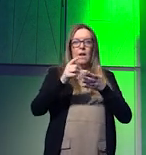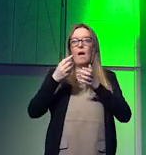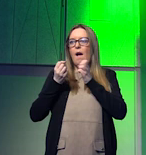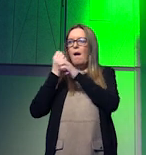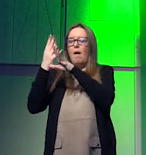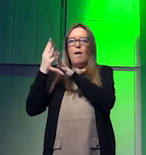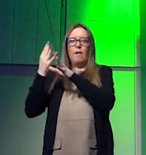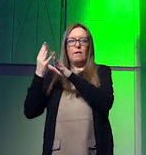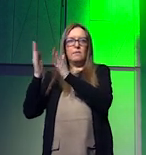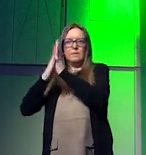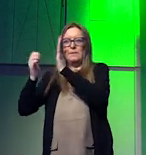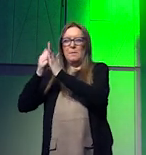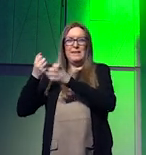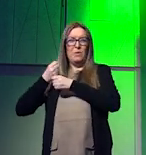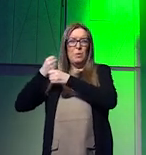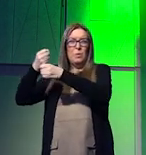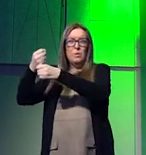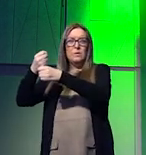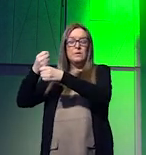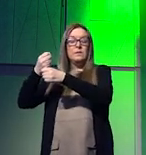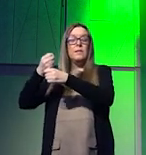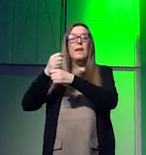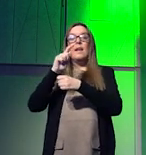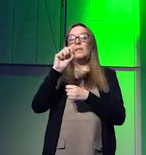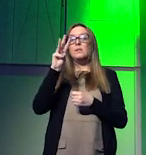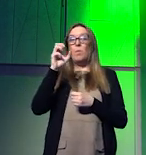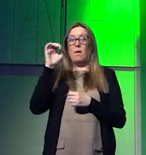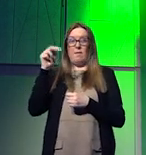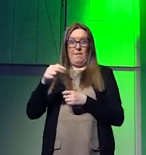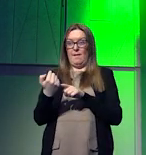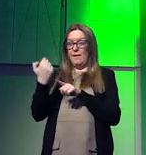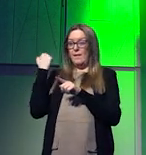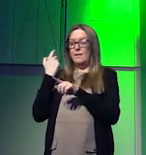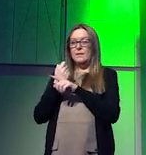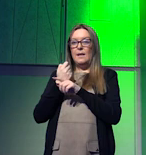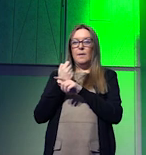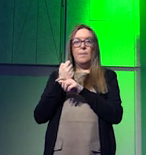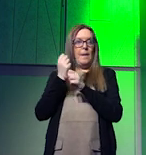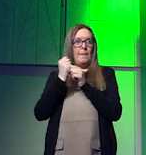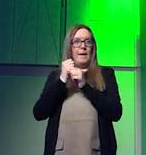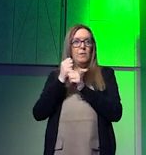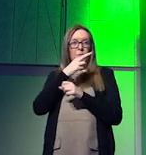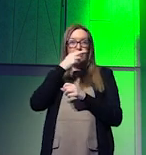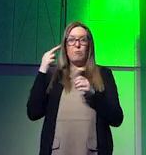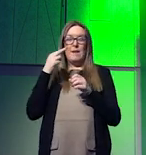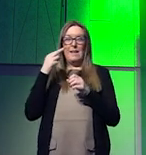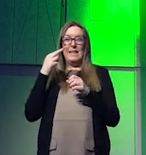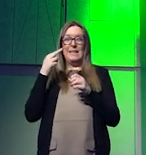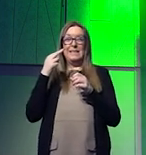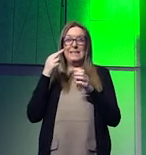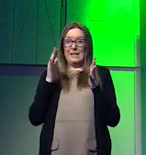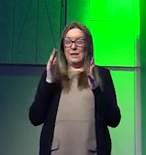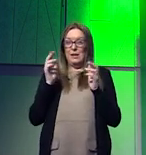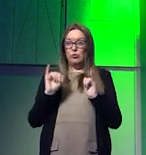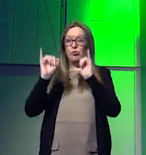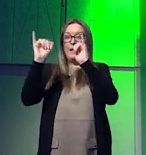at least for a temporary measure fortunately for taiwan the moment when it was about to go red in terms of national emergency it rained and so it